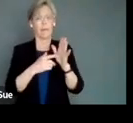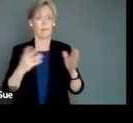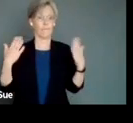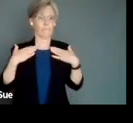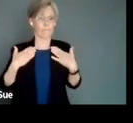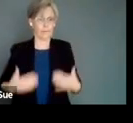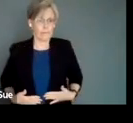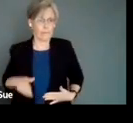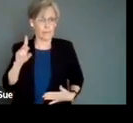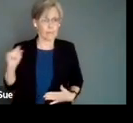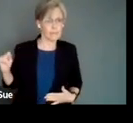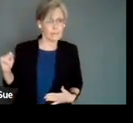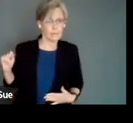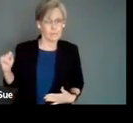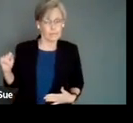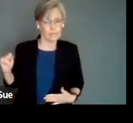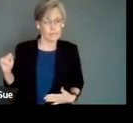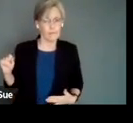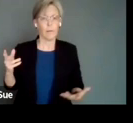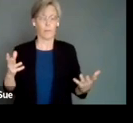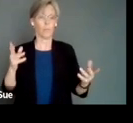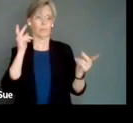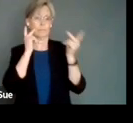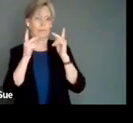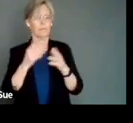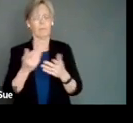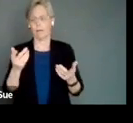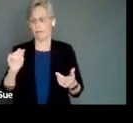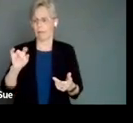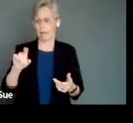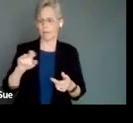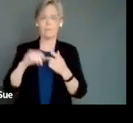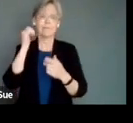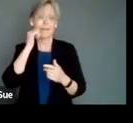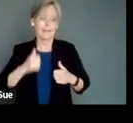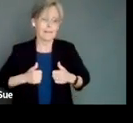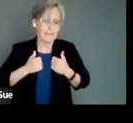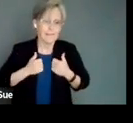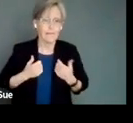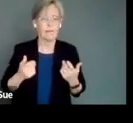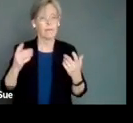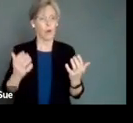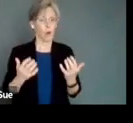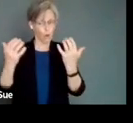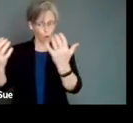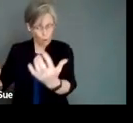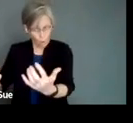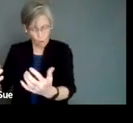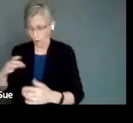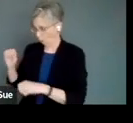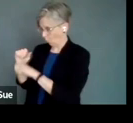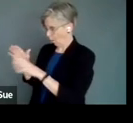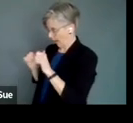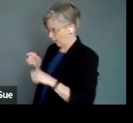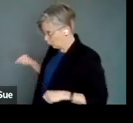disabled, you're going to be encountering a lot of these things called aids to daily living. So whether it's your audience members or your colleagues as actors,